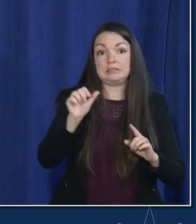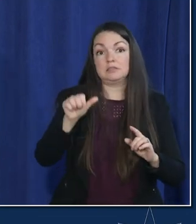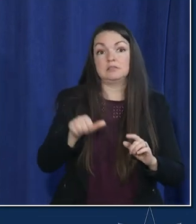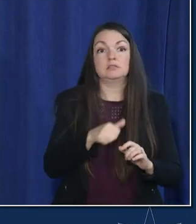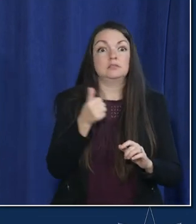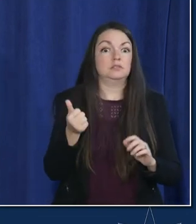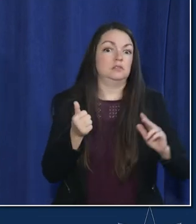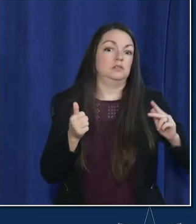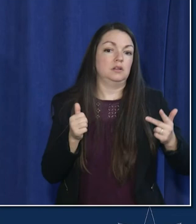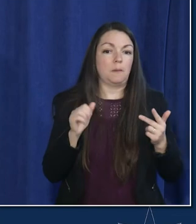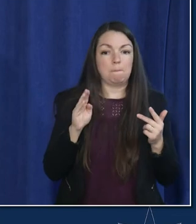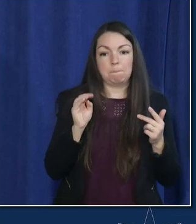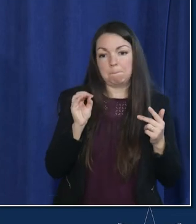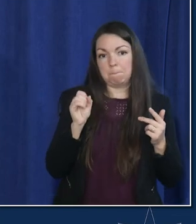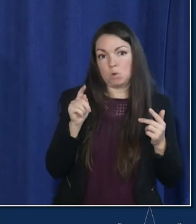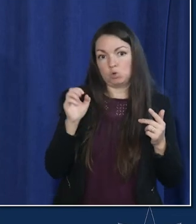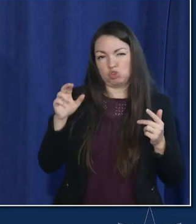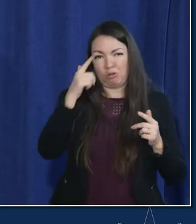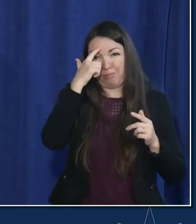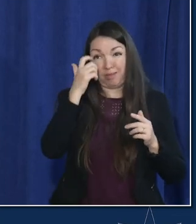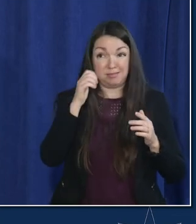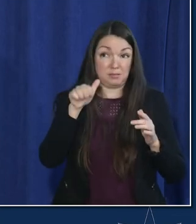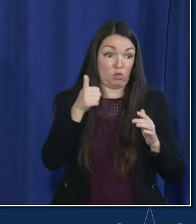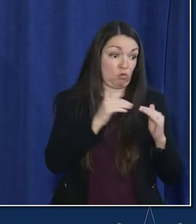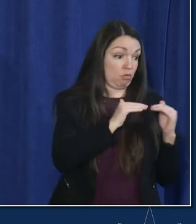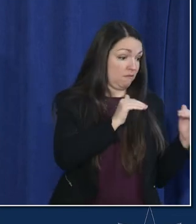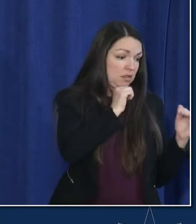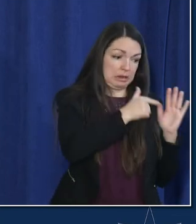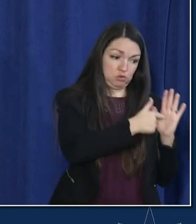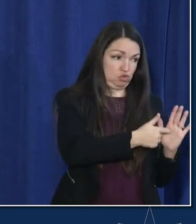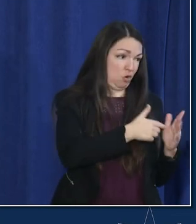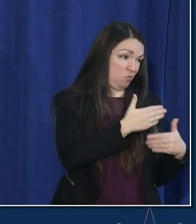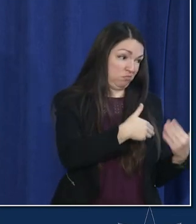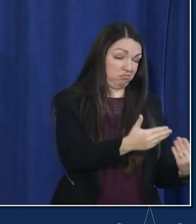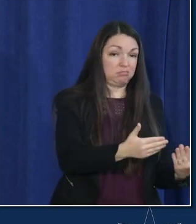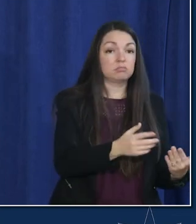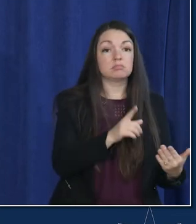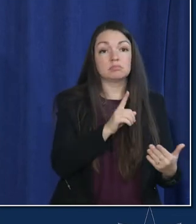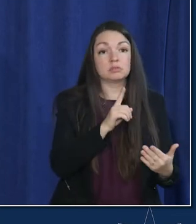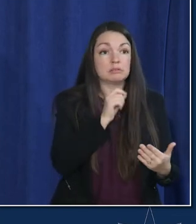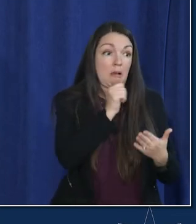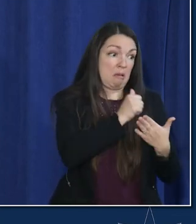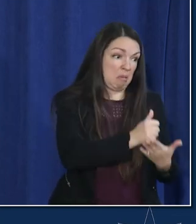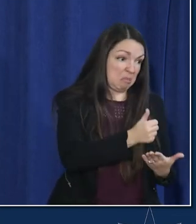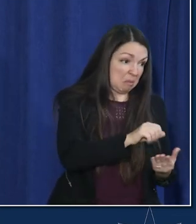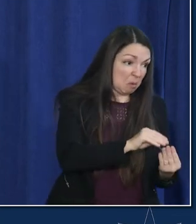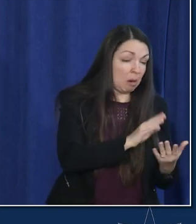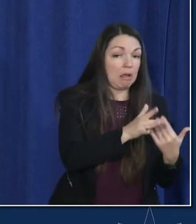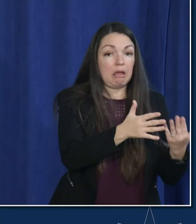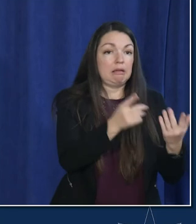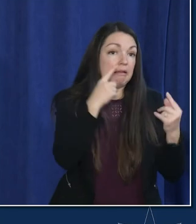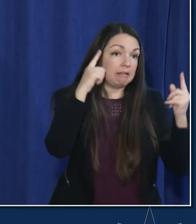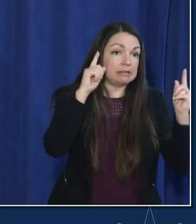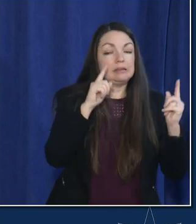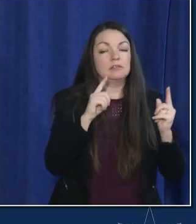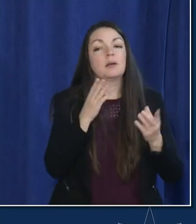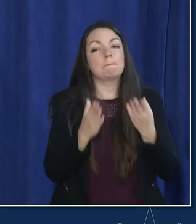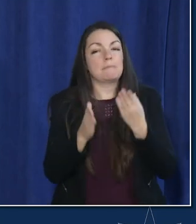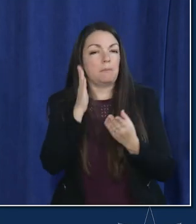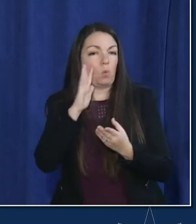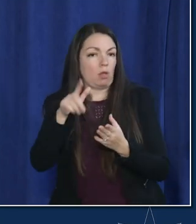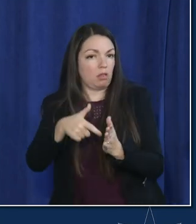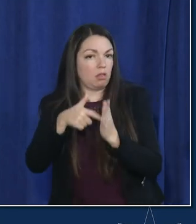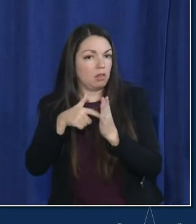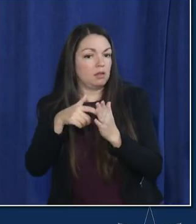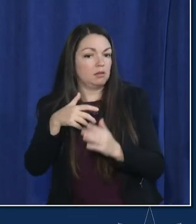booster that because the prior level was not showing as much that could be a setting where perhaps perhaps we could be having a